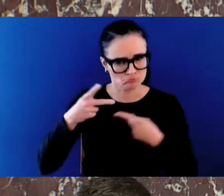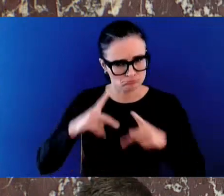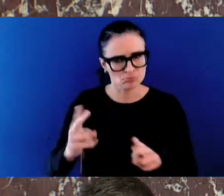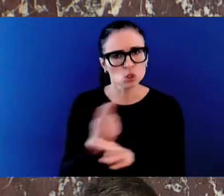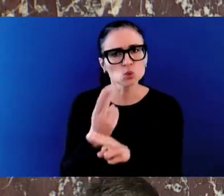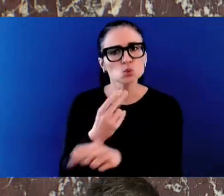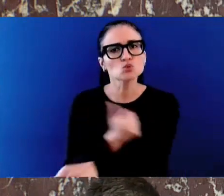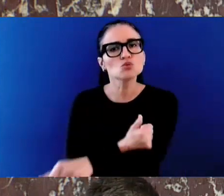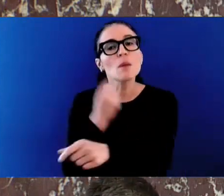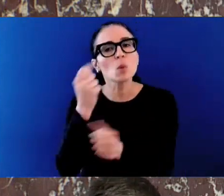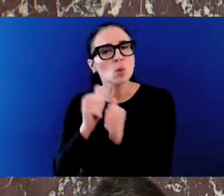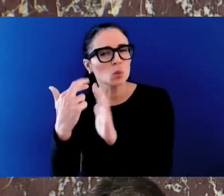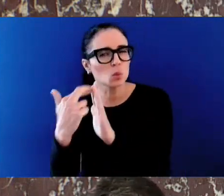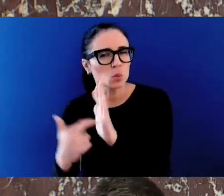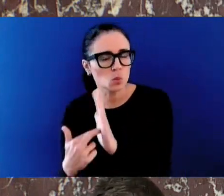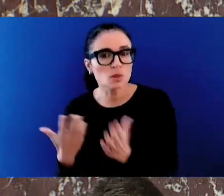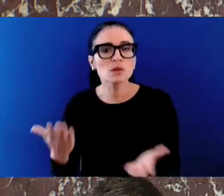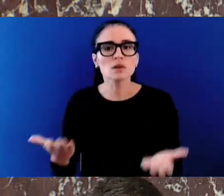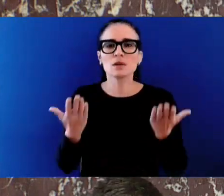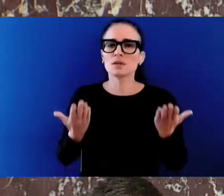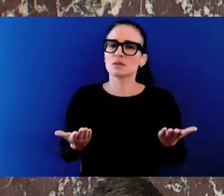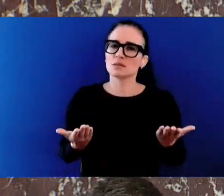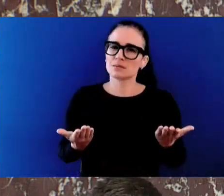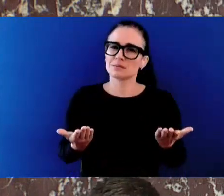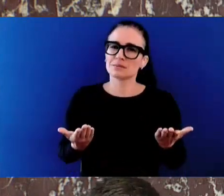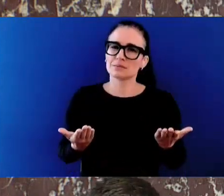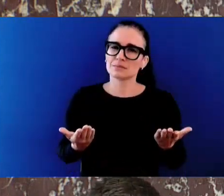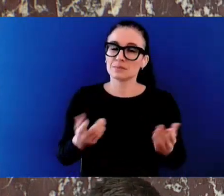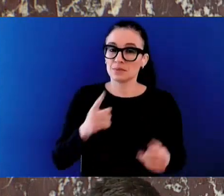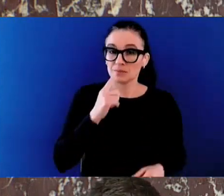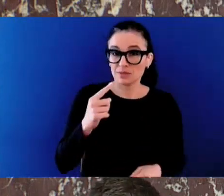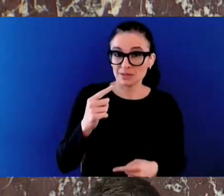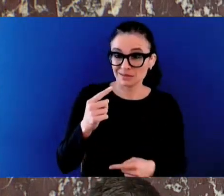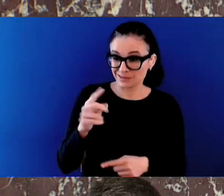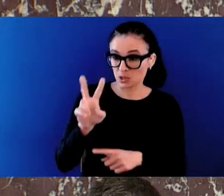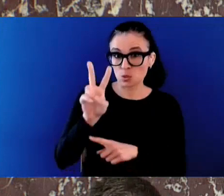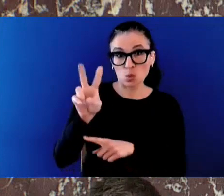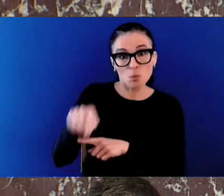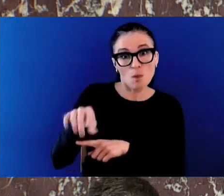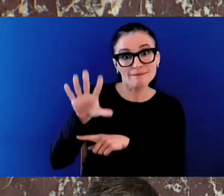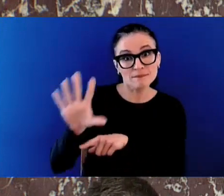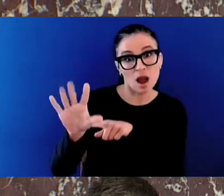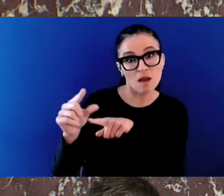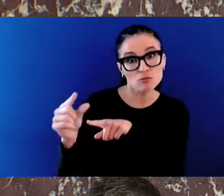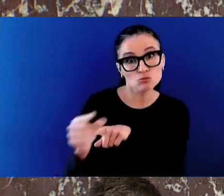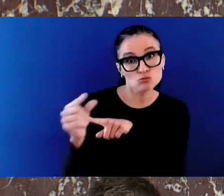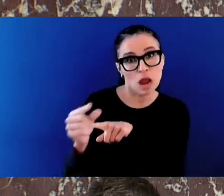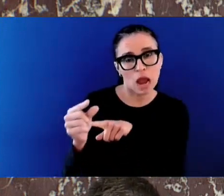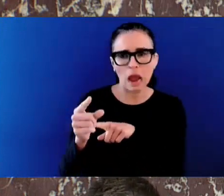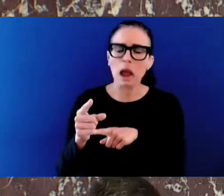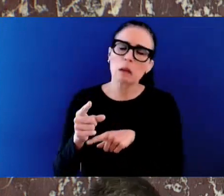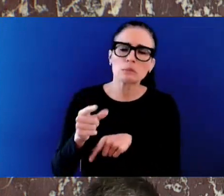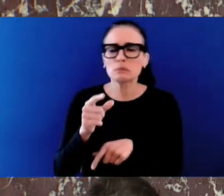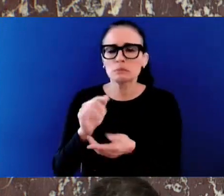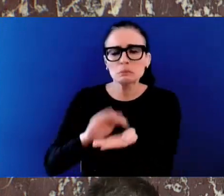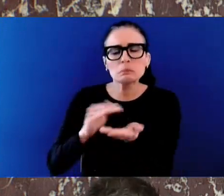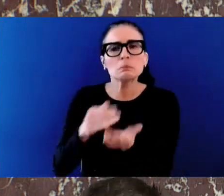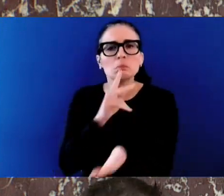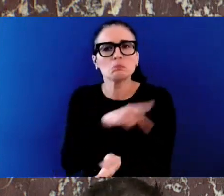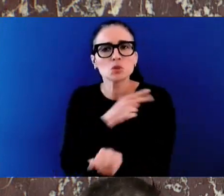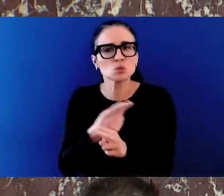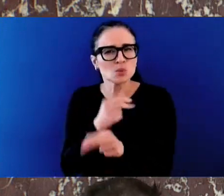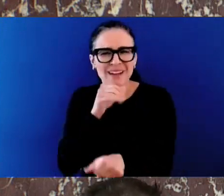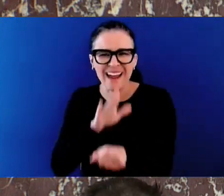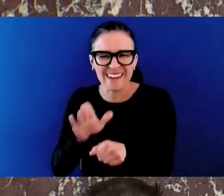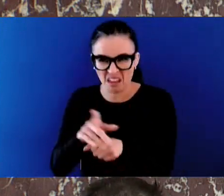is enough, end quote, Mr. Speaker. They didn't think two and a half grams was enough drugs to be flooding our streets with. No, they wanted it to even be